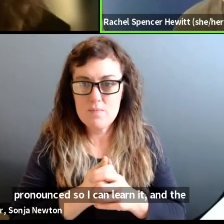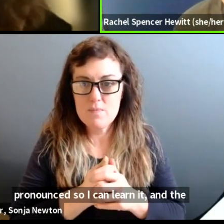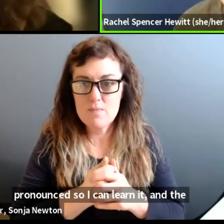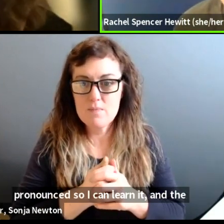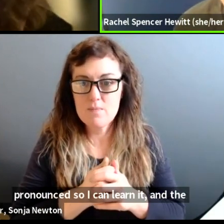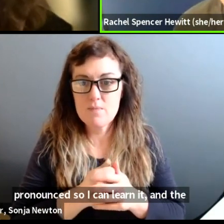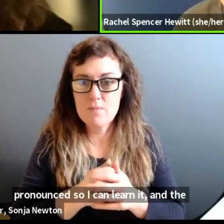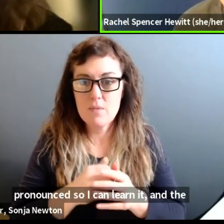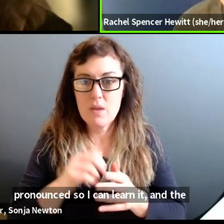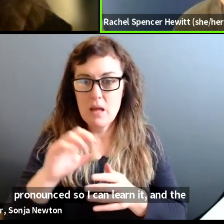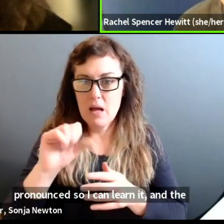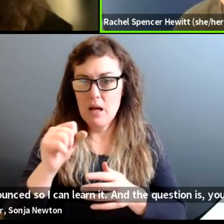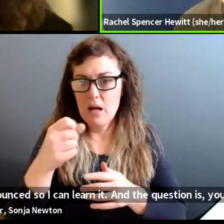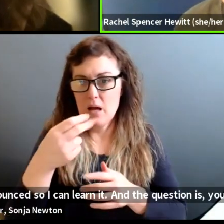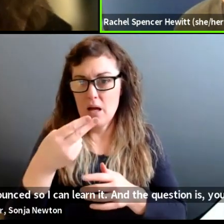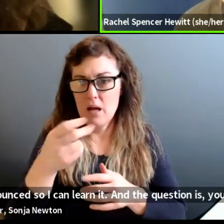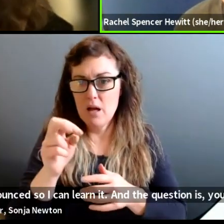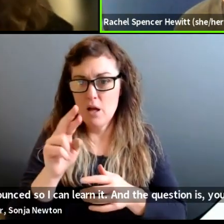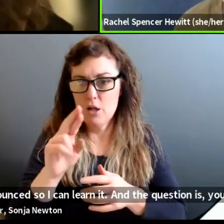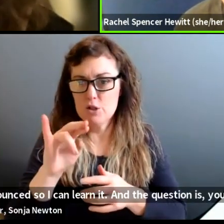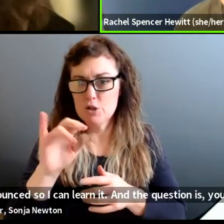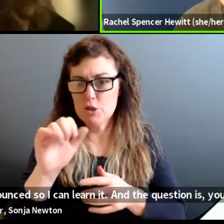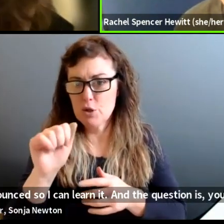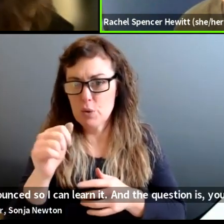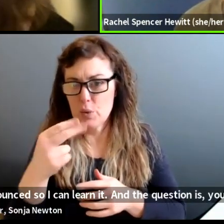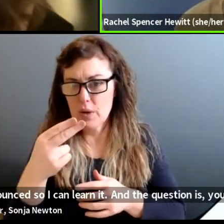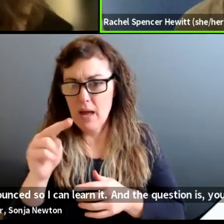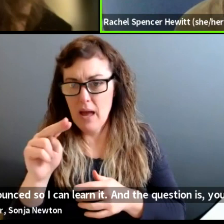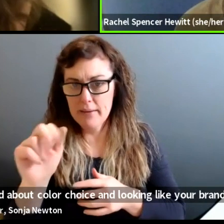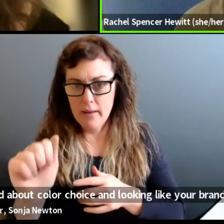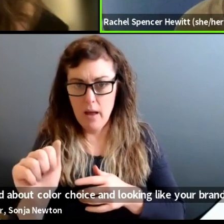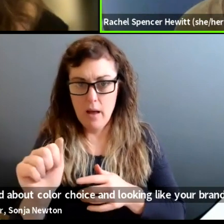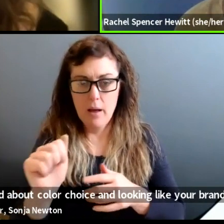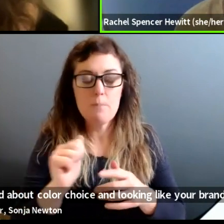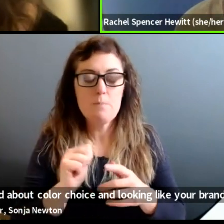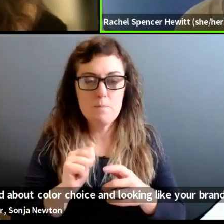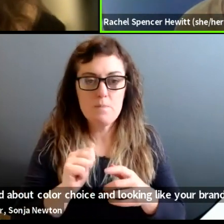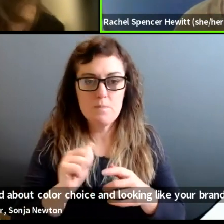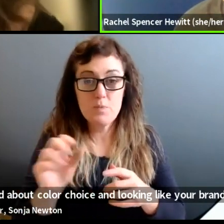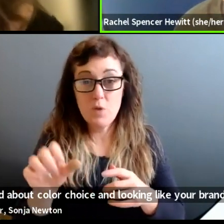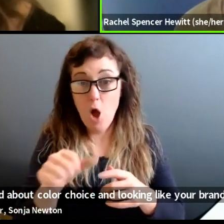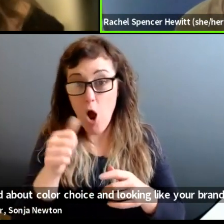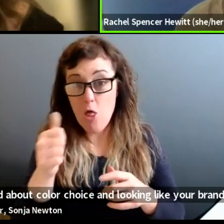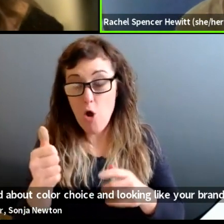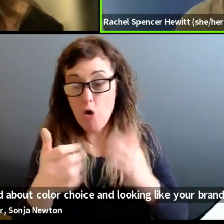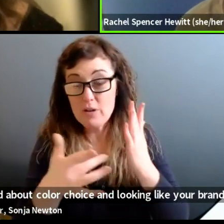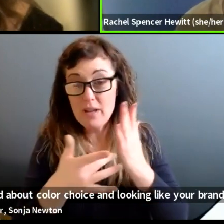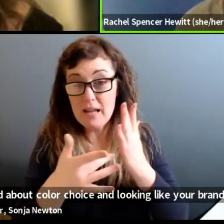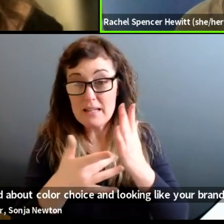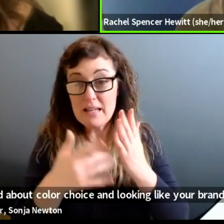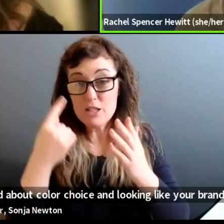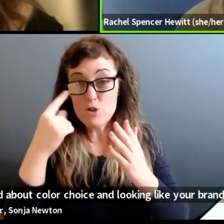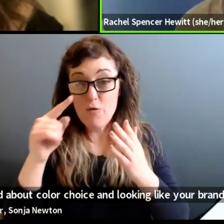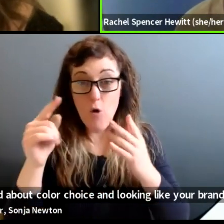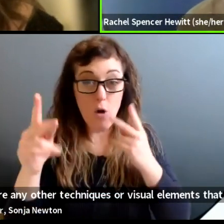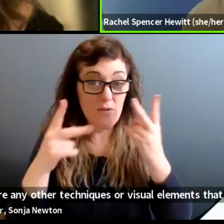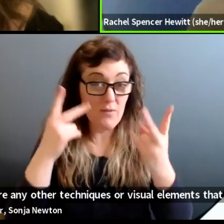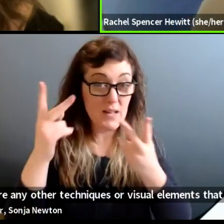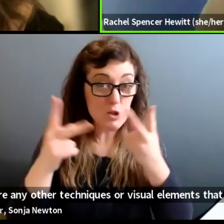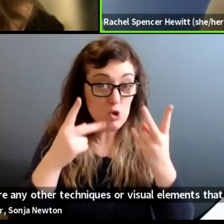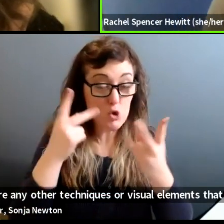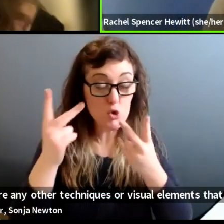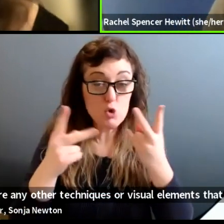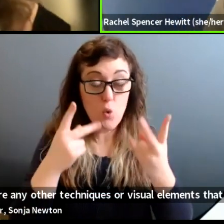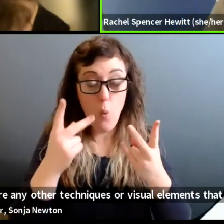is you talked about color choice and looking like your brand. Are there any other techniques or visual elements that go into fundraising and attracting a donor?